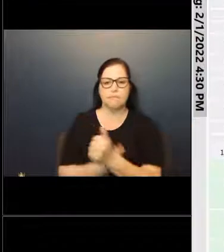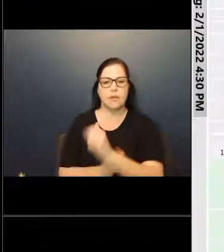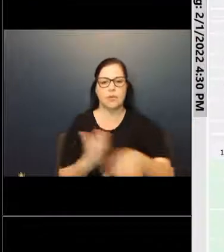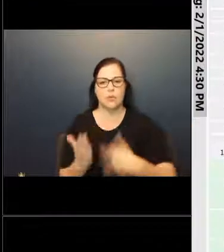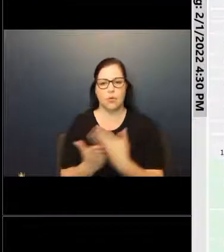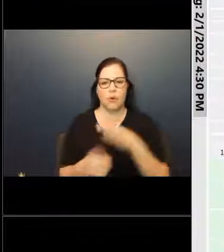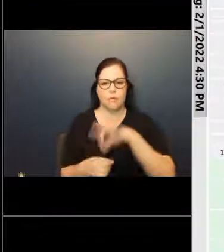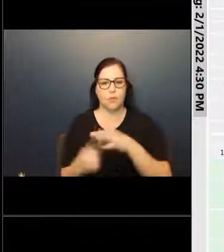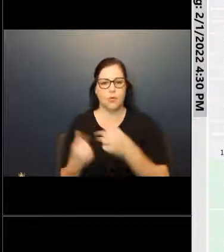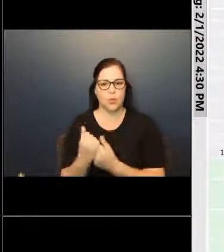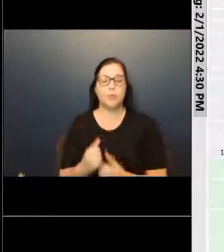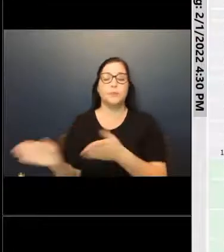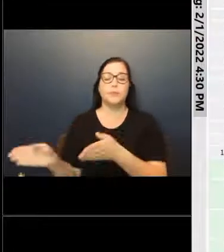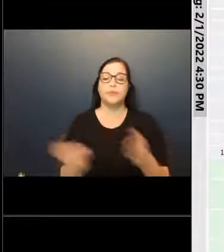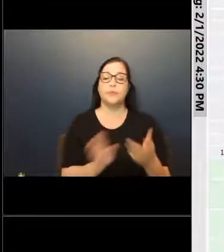Legal.